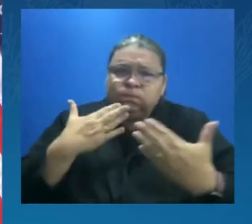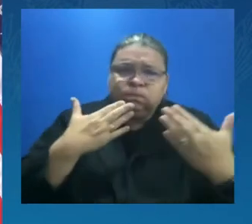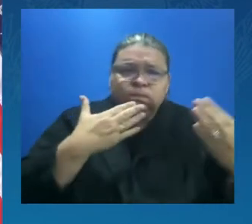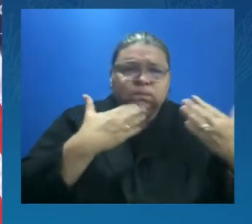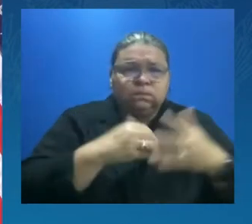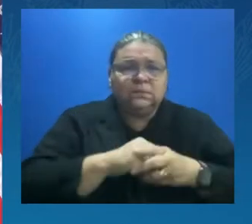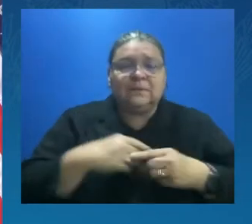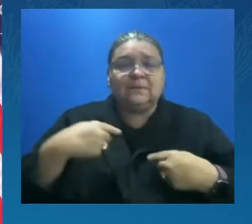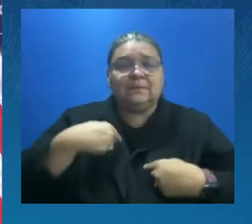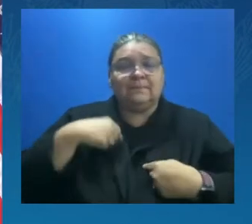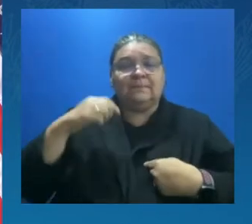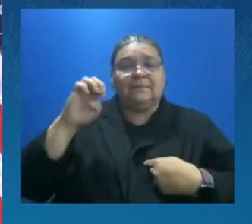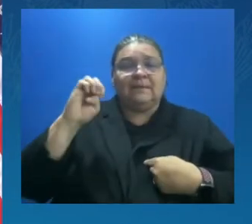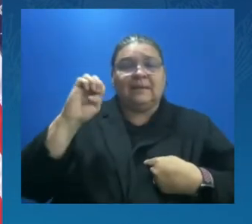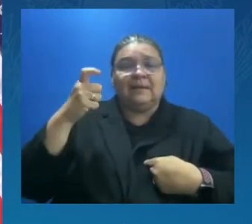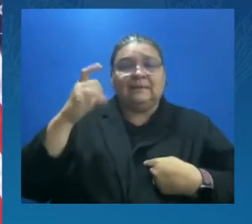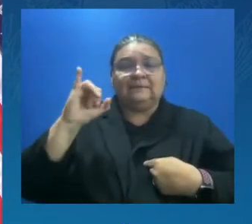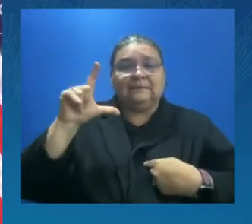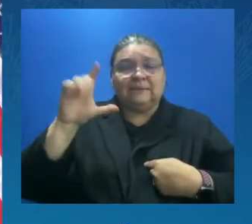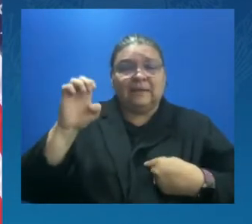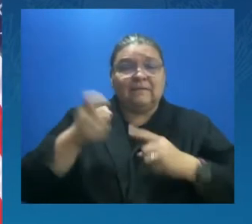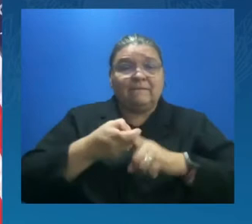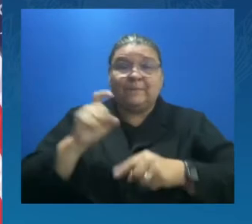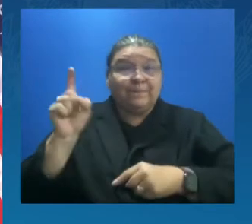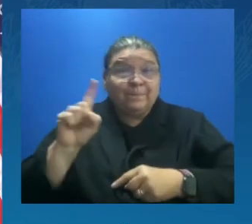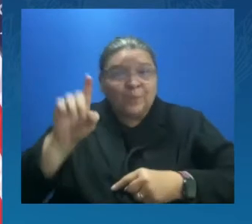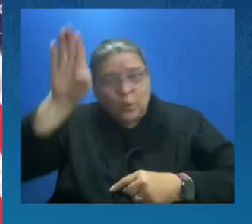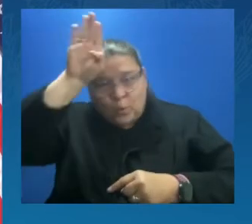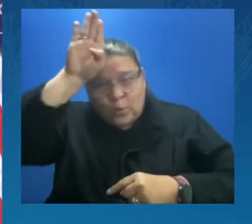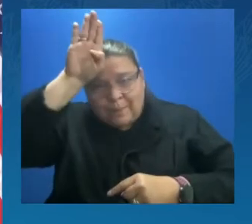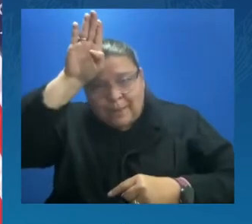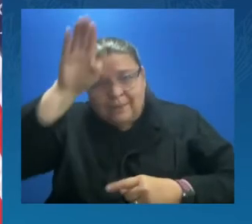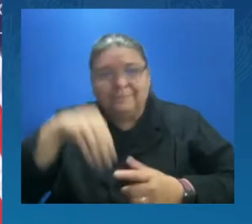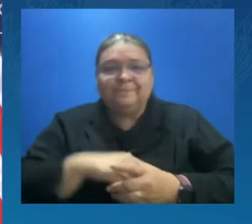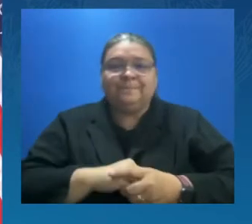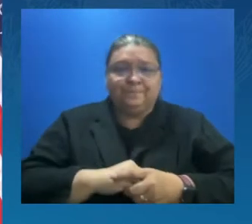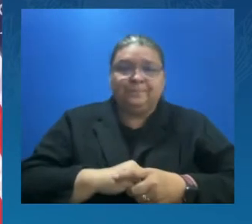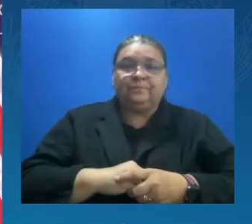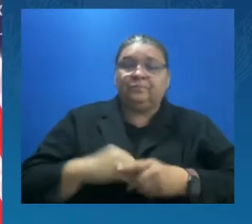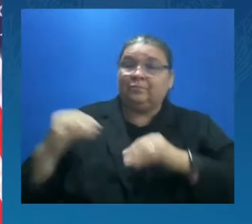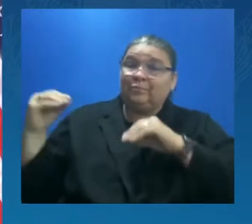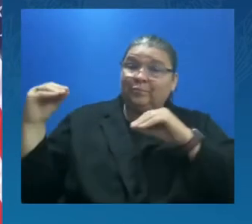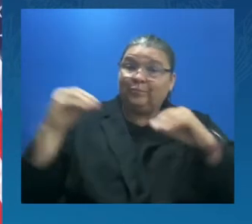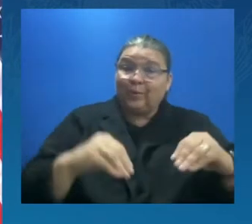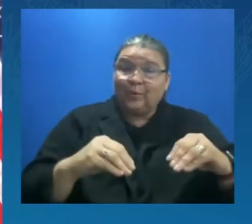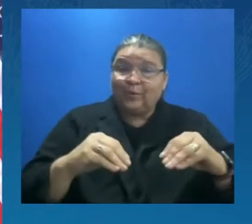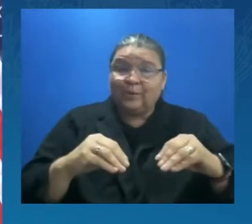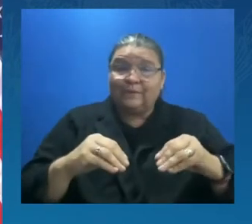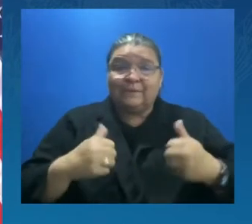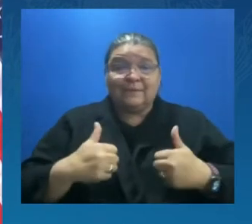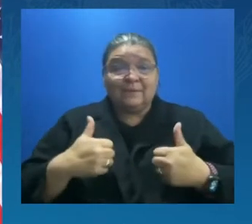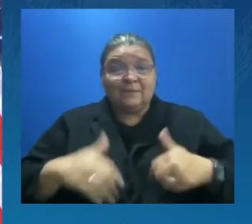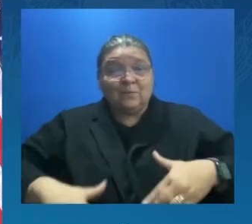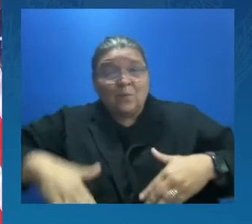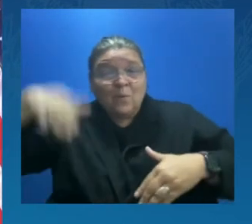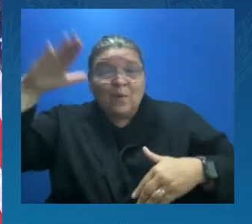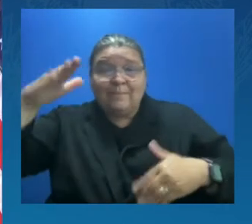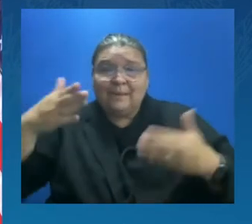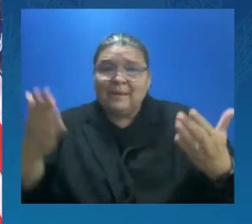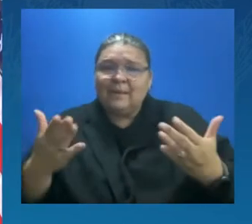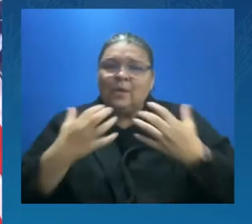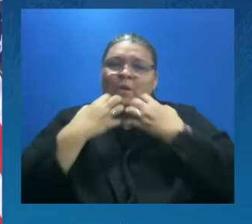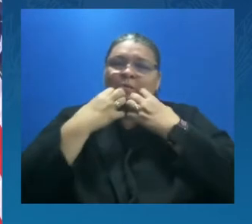appreciation for this nation, one that's really deeply rooted in American value of service for our neighbors.